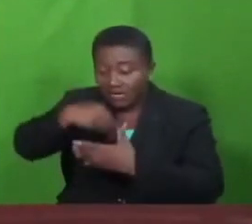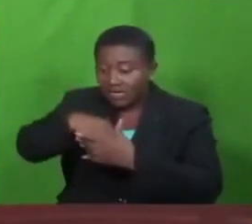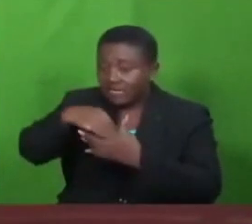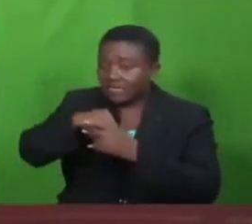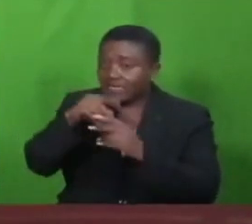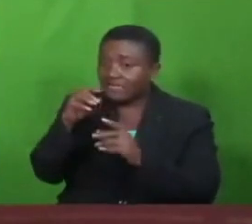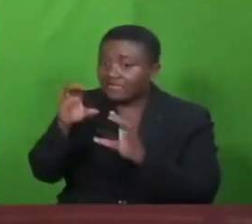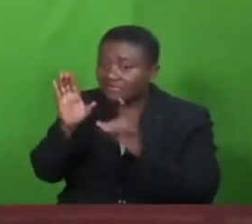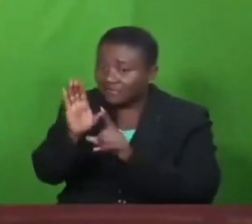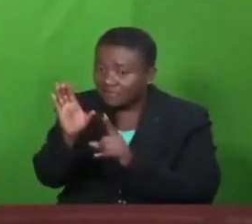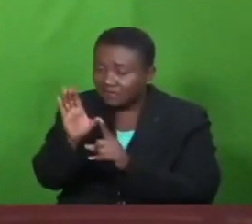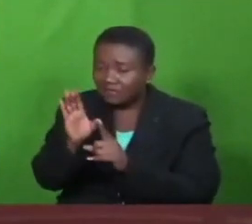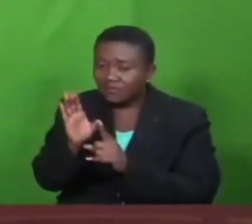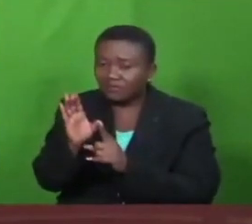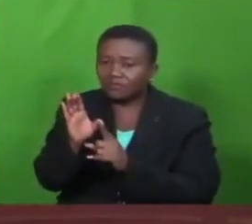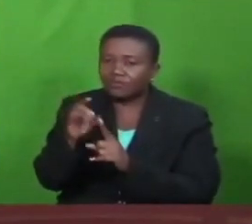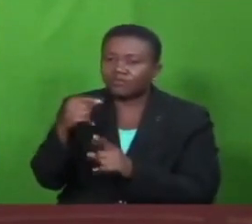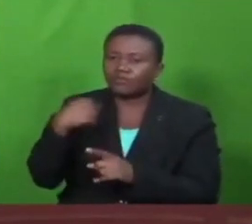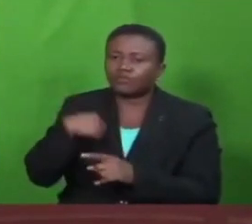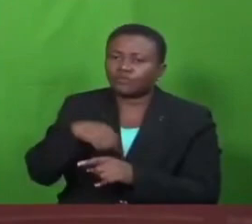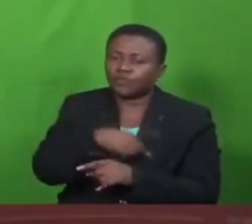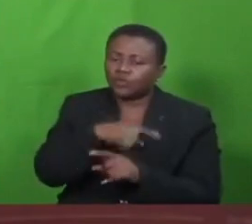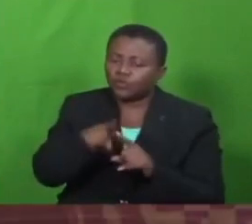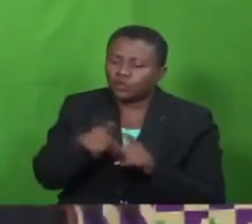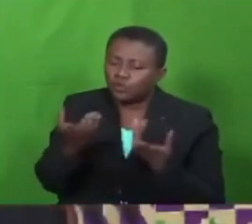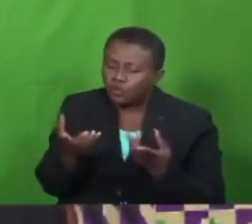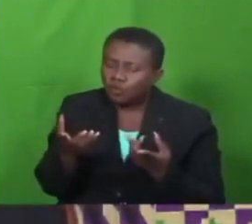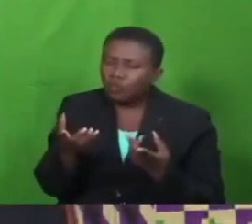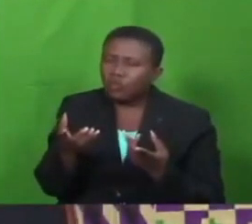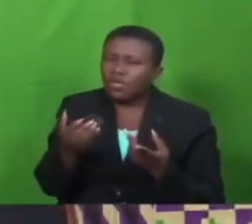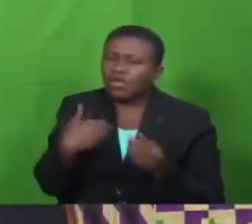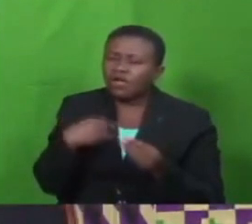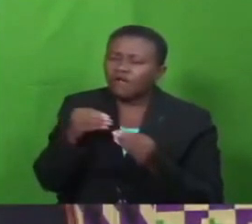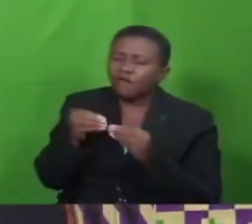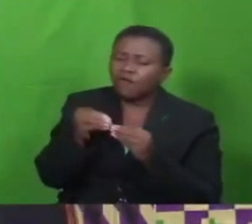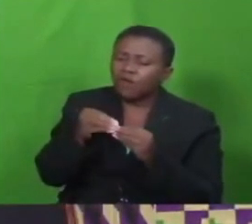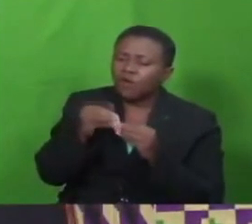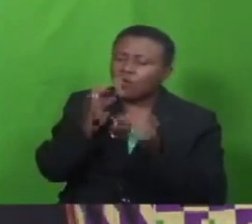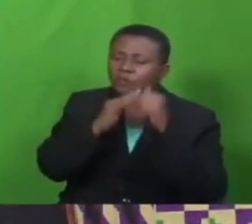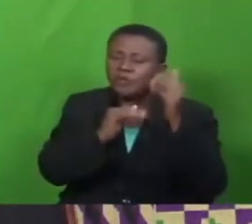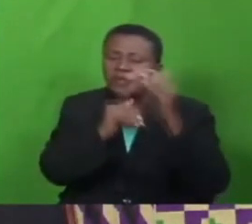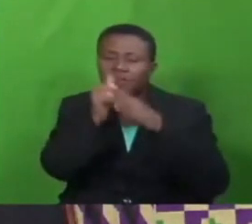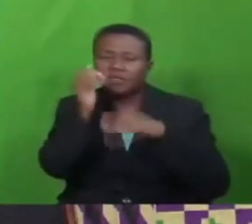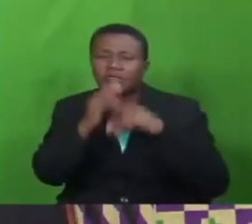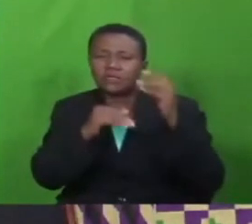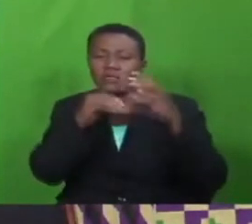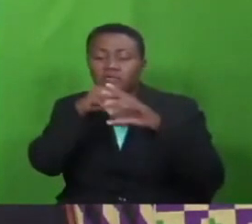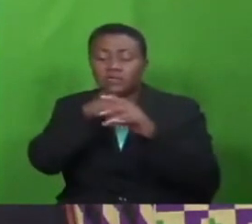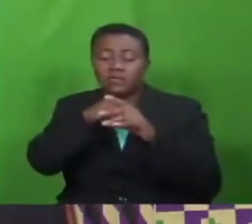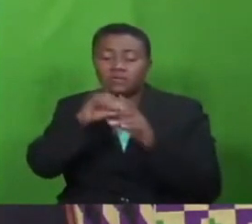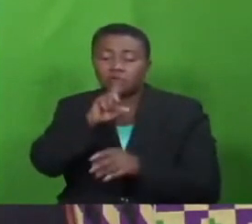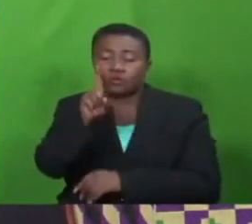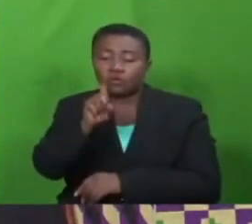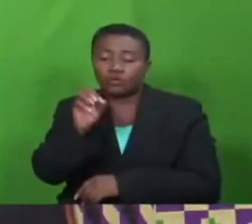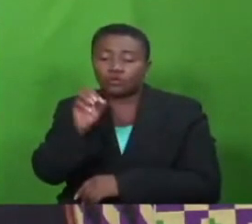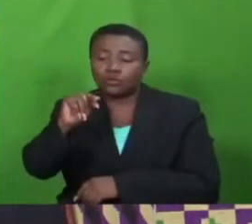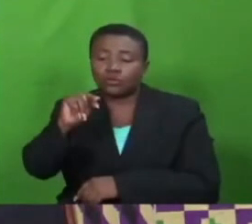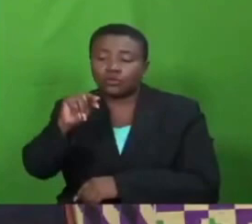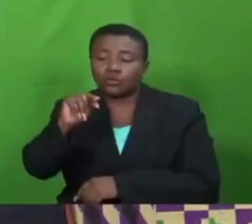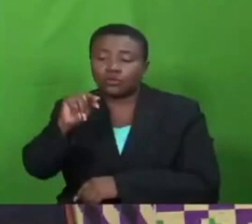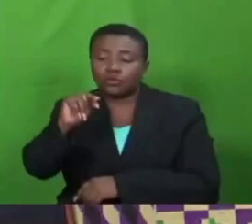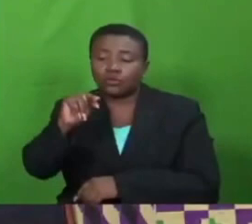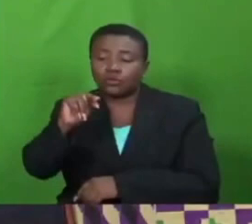auspices, we have conducted more infrastructure in the Zongo communities than any other government in the Fourth